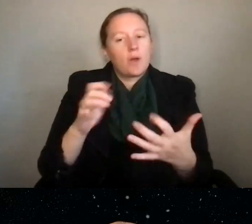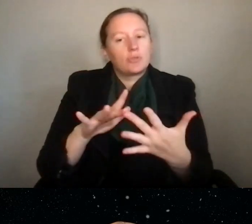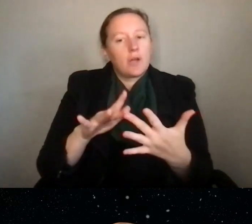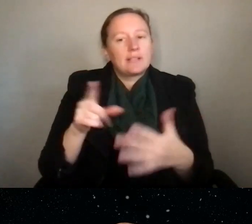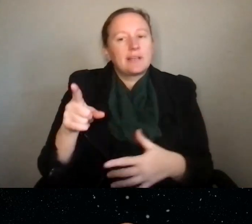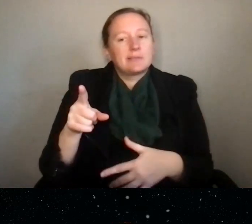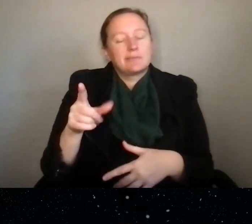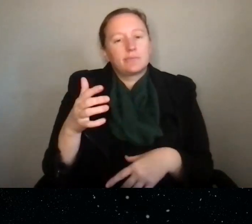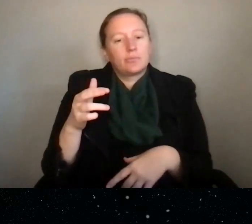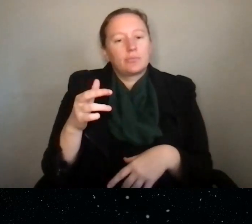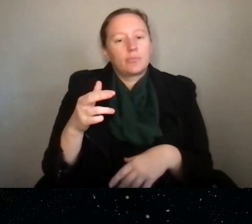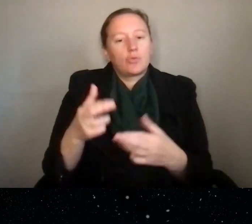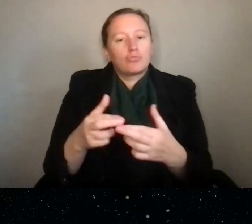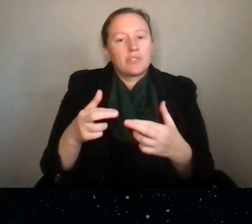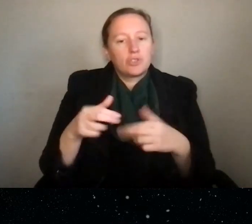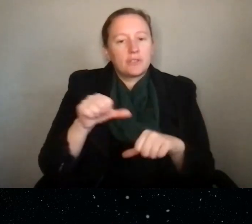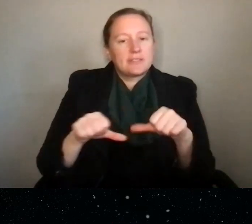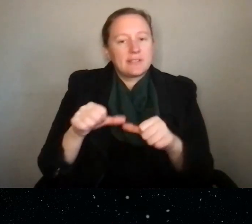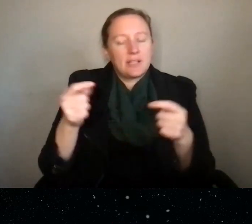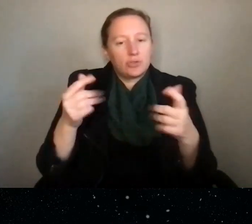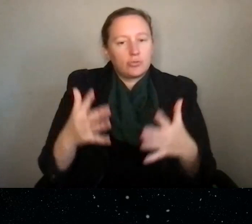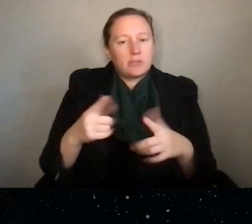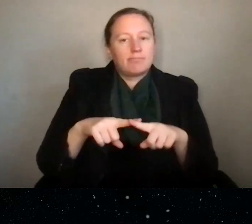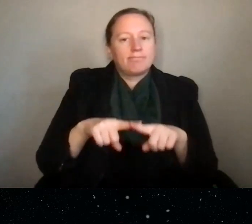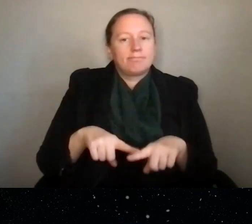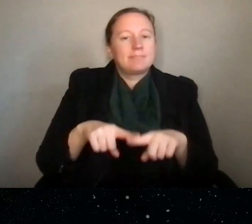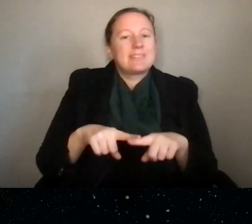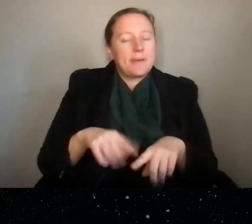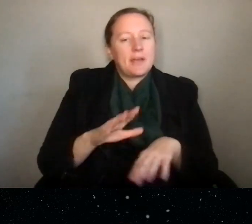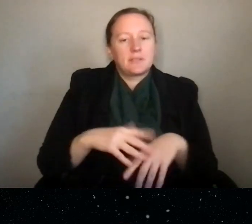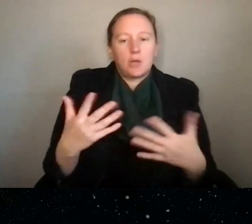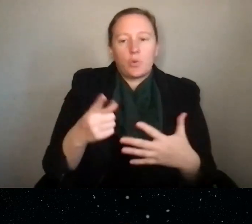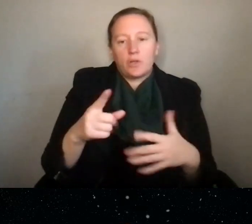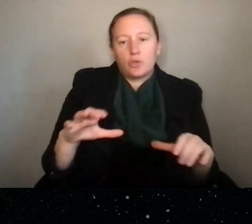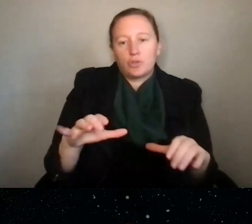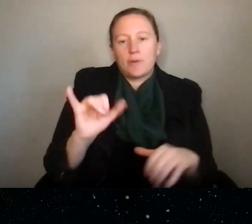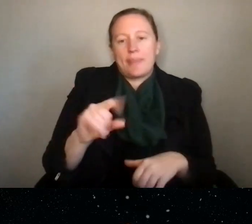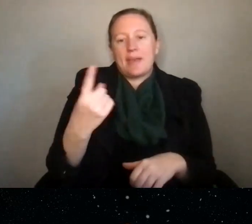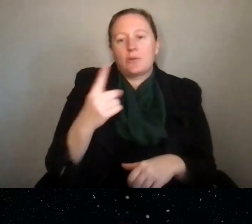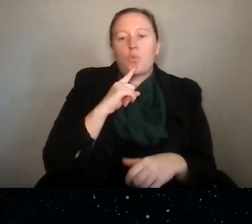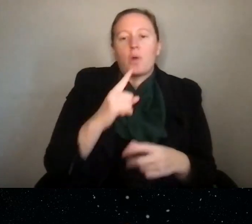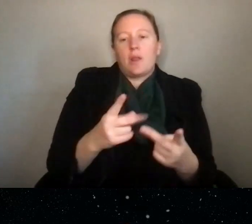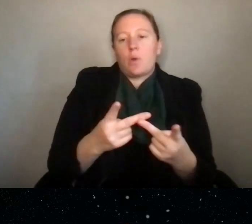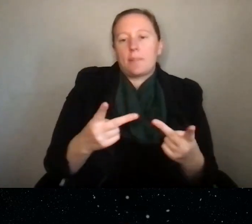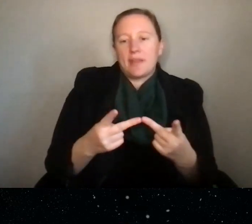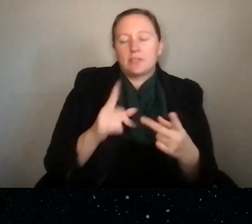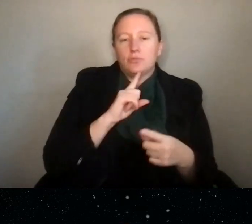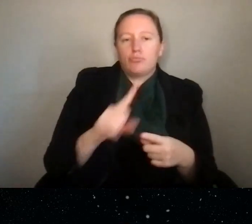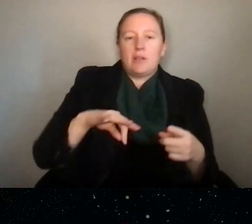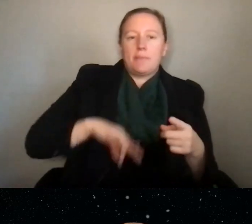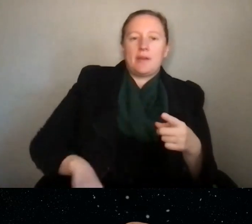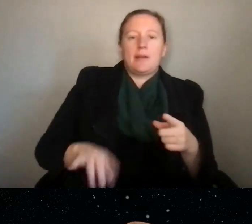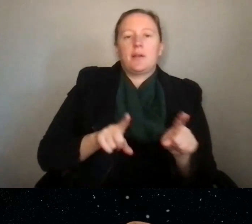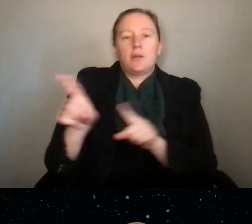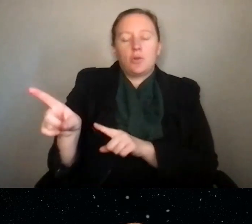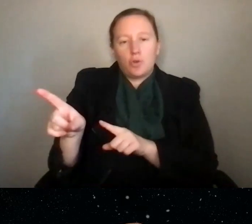this question. It really depends on what you're doing. This is one of the places I think it's super useful to go to